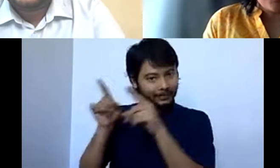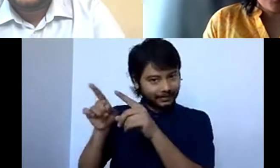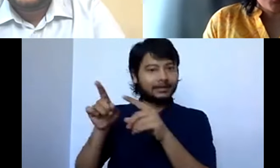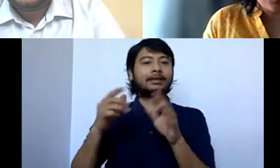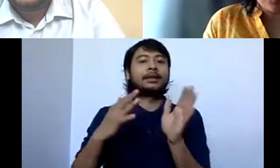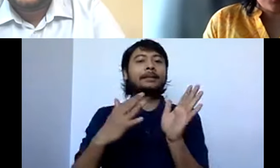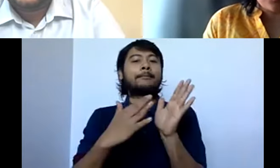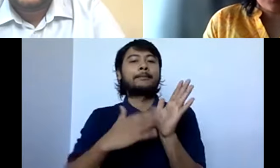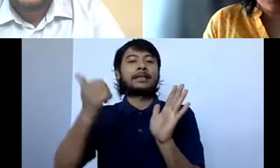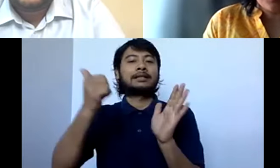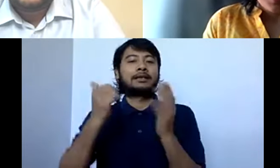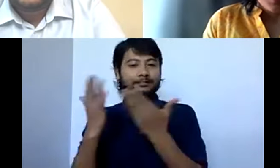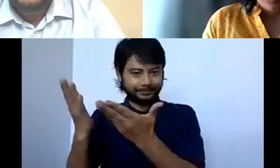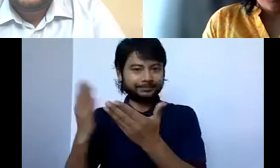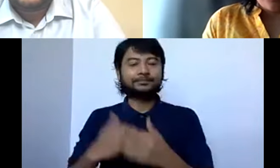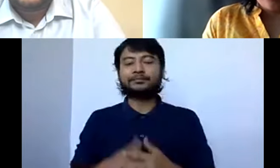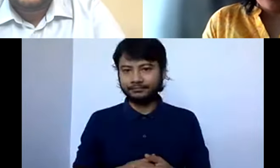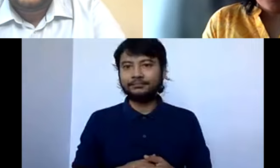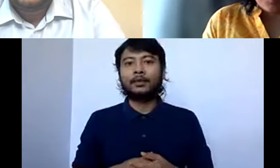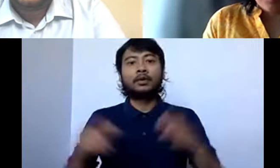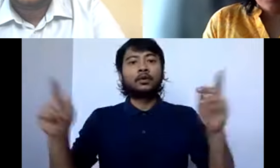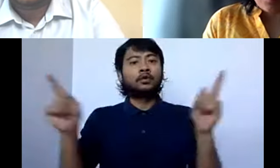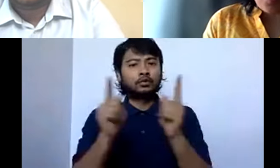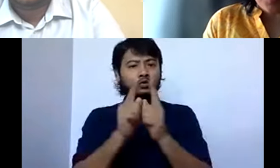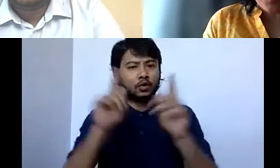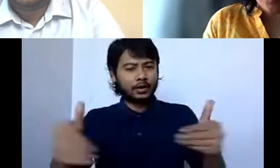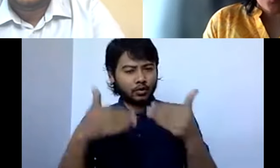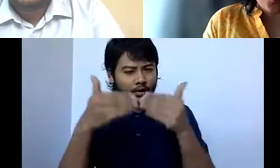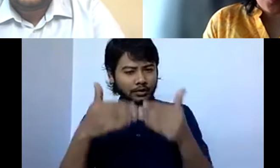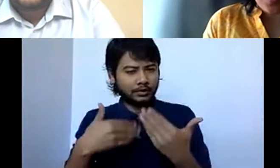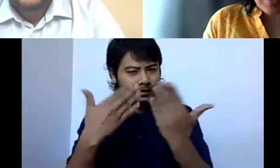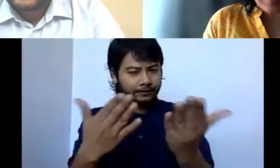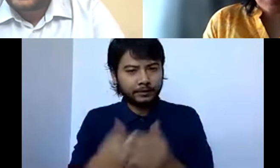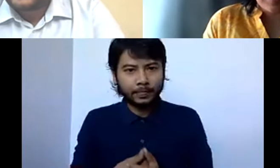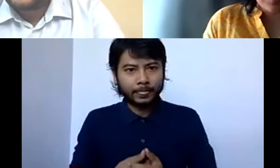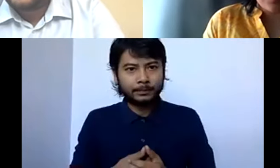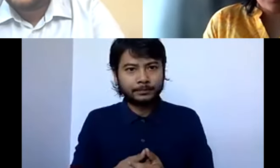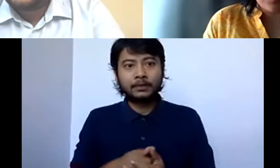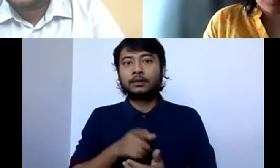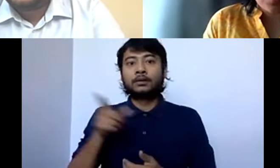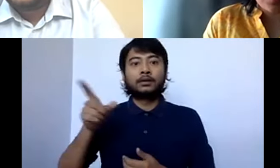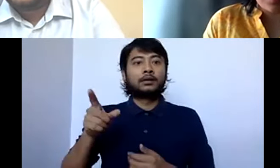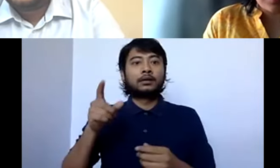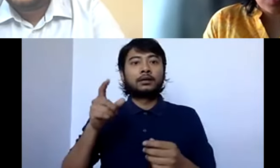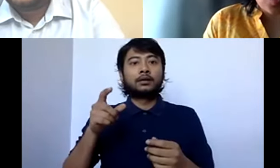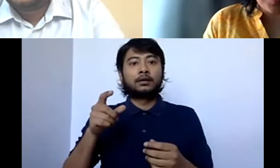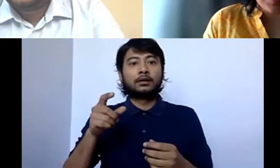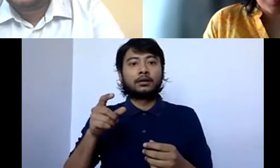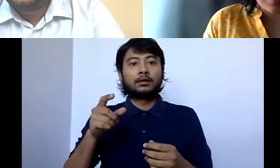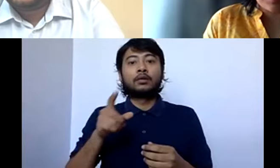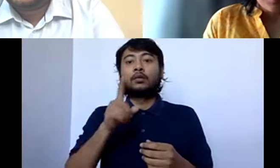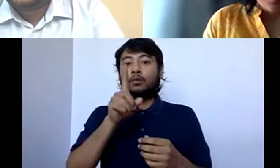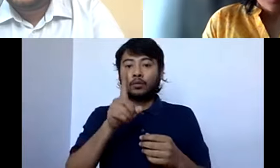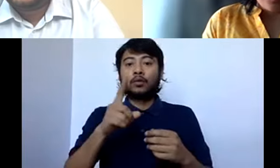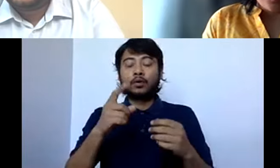to give you a short introduction, he's volunteering to work as a caregiver in a rest home